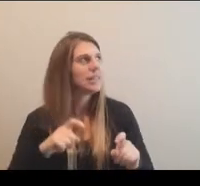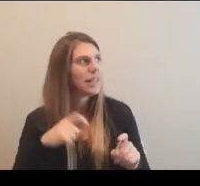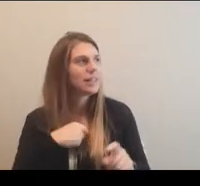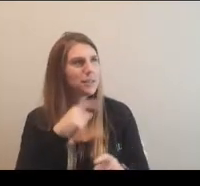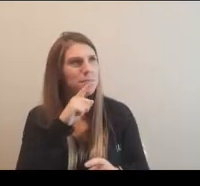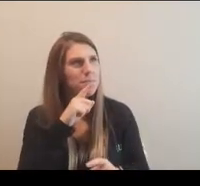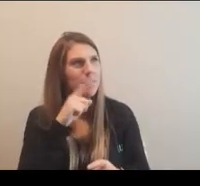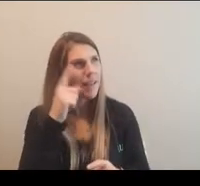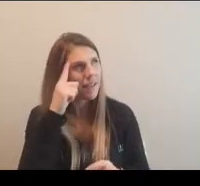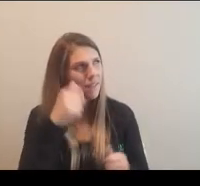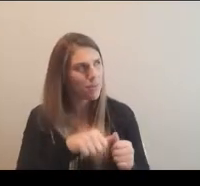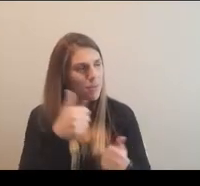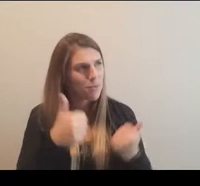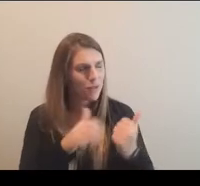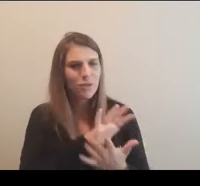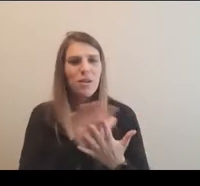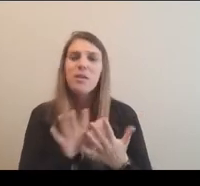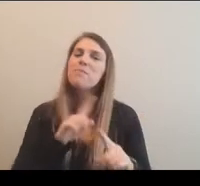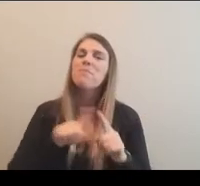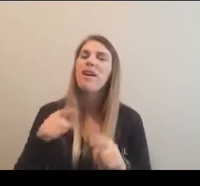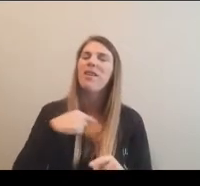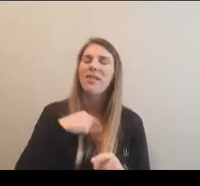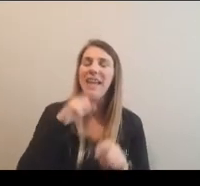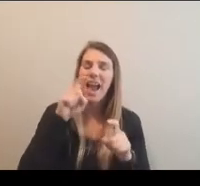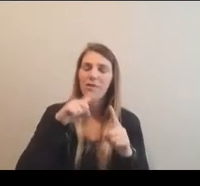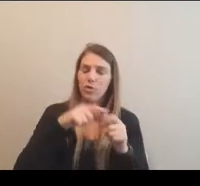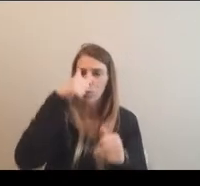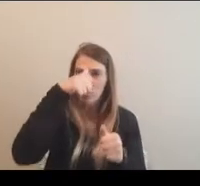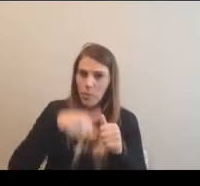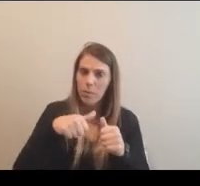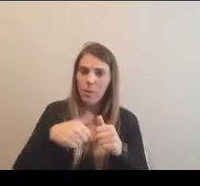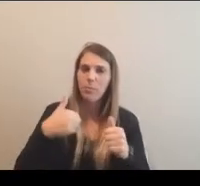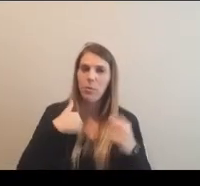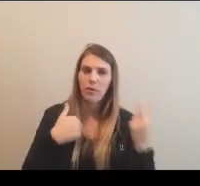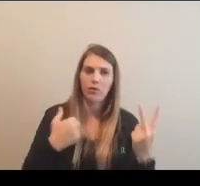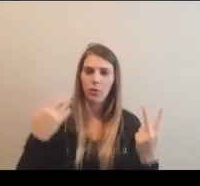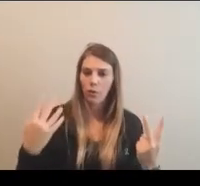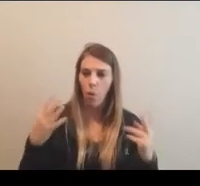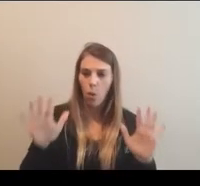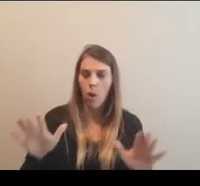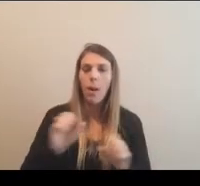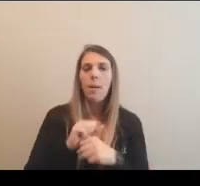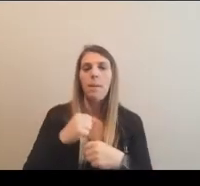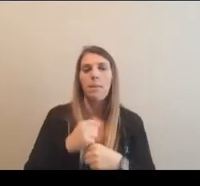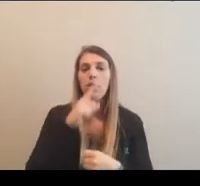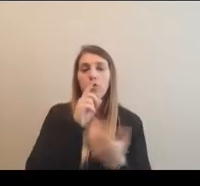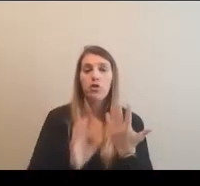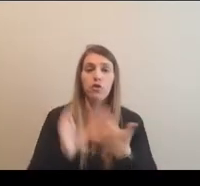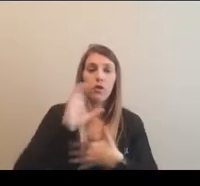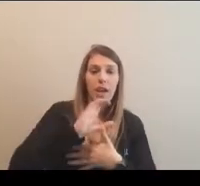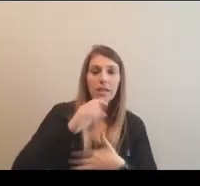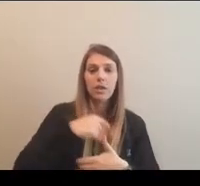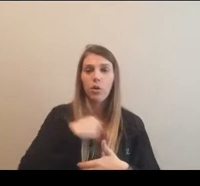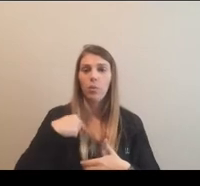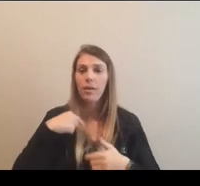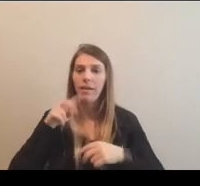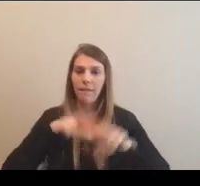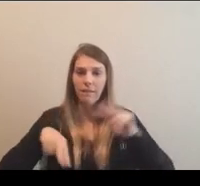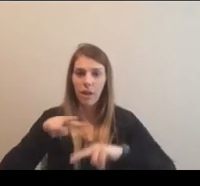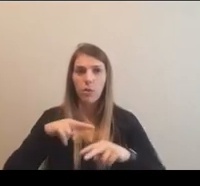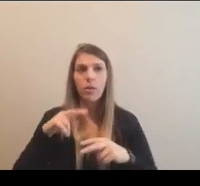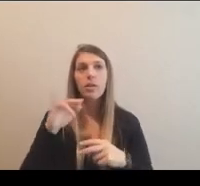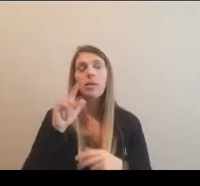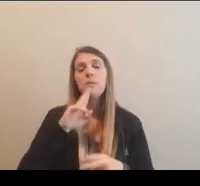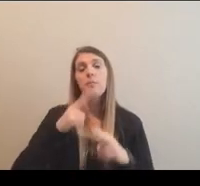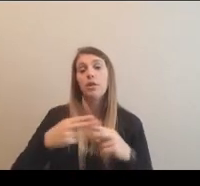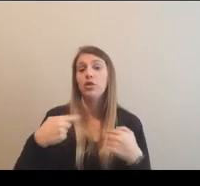we're aware of that. We have to not lose track of that. And we've got to be sure that the criteria and the way that we evaluate, um, as somebody said